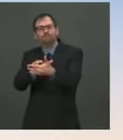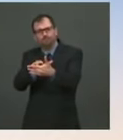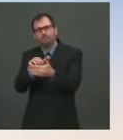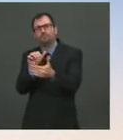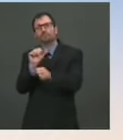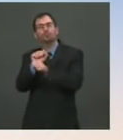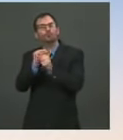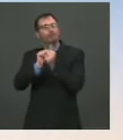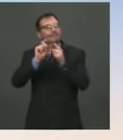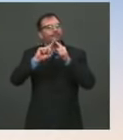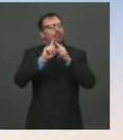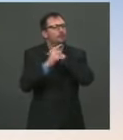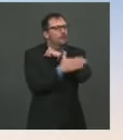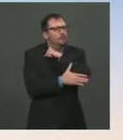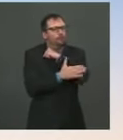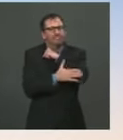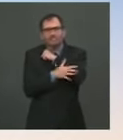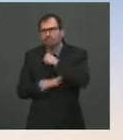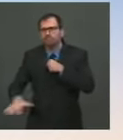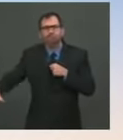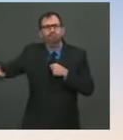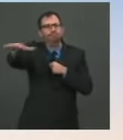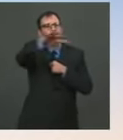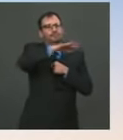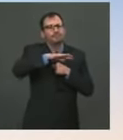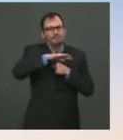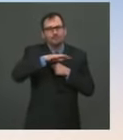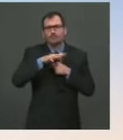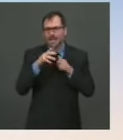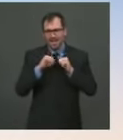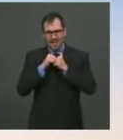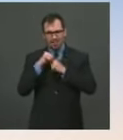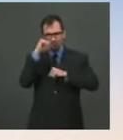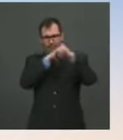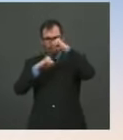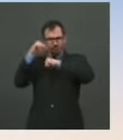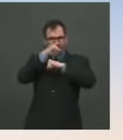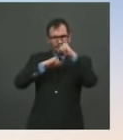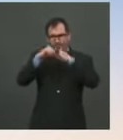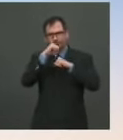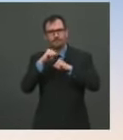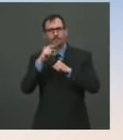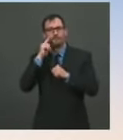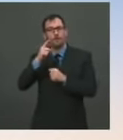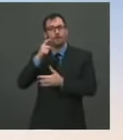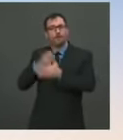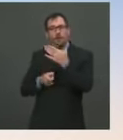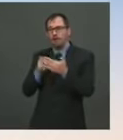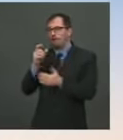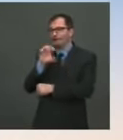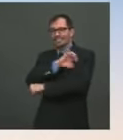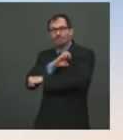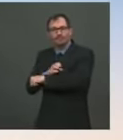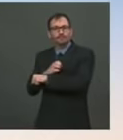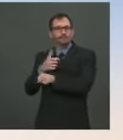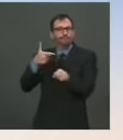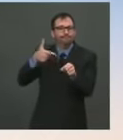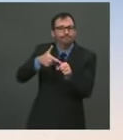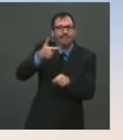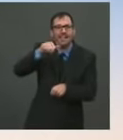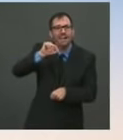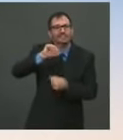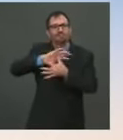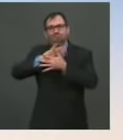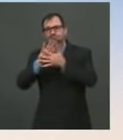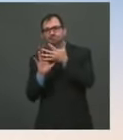of tools at our disposal to bolster resilience and public confidence. The Do you have an SPR release? I don't have anything specifics,